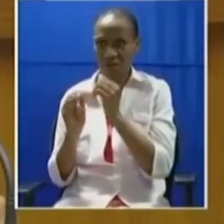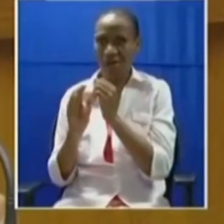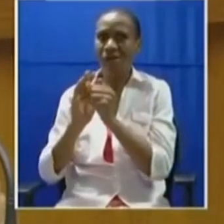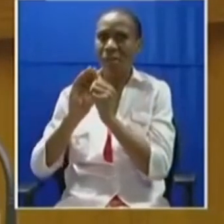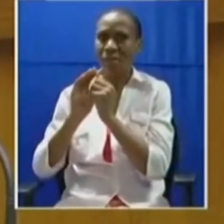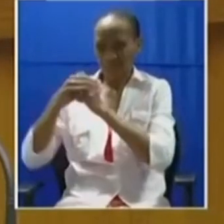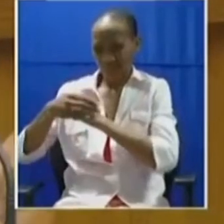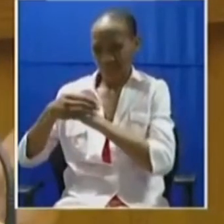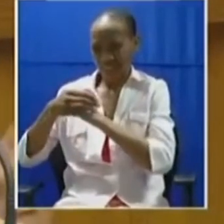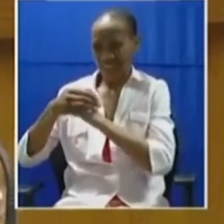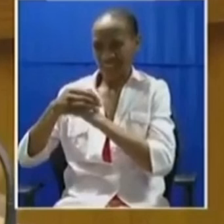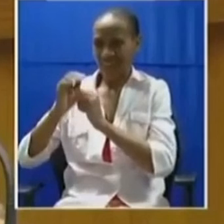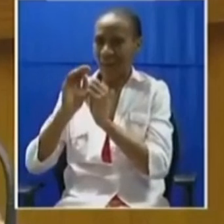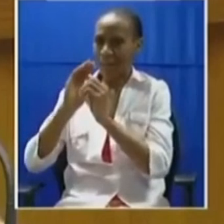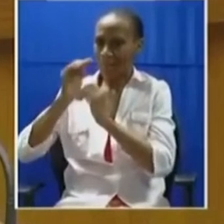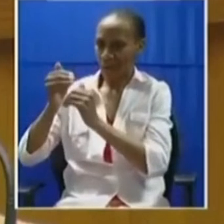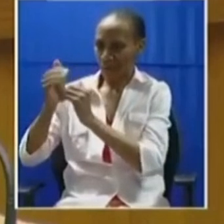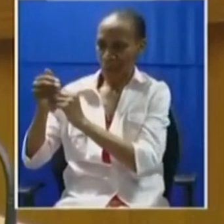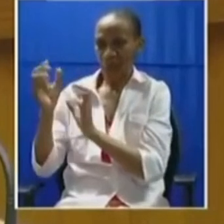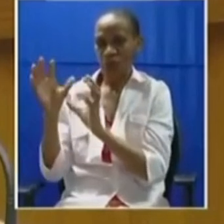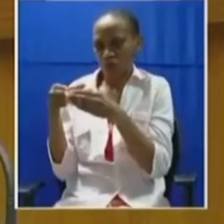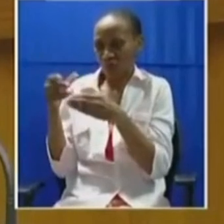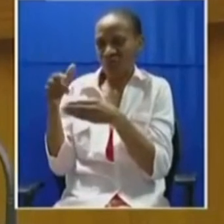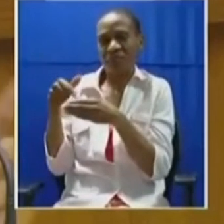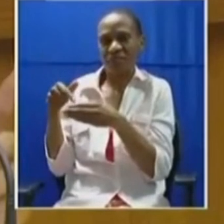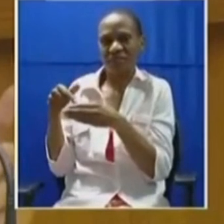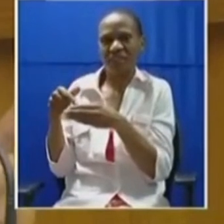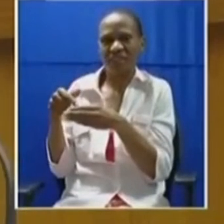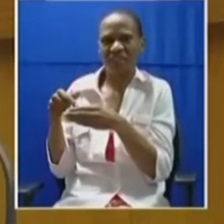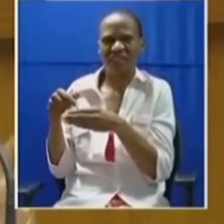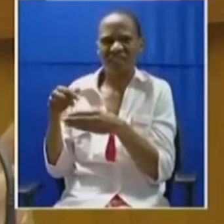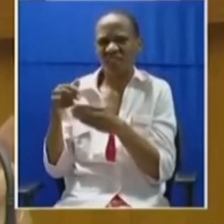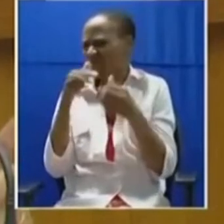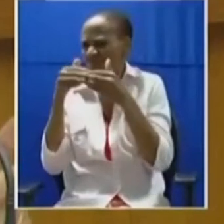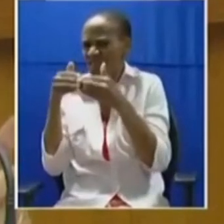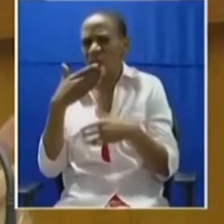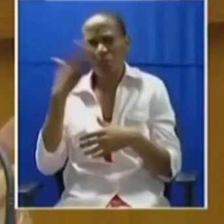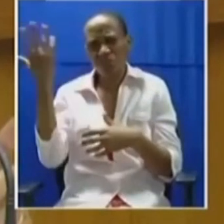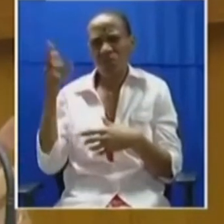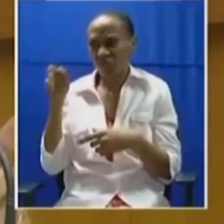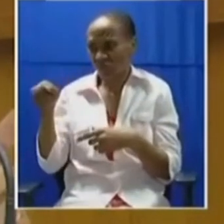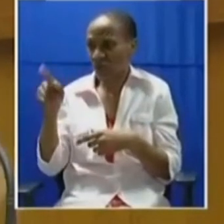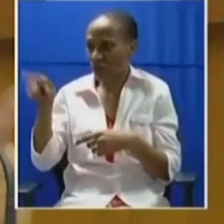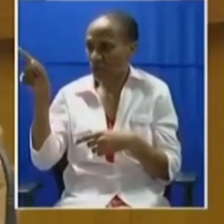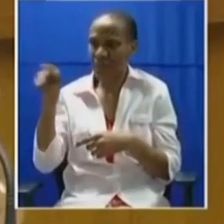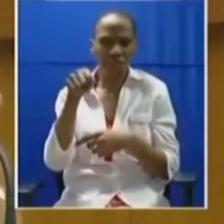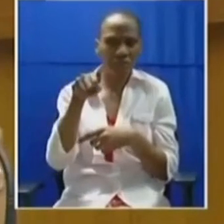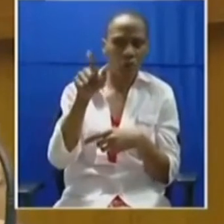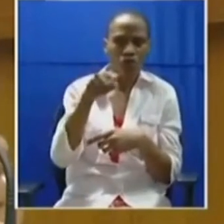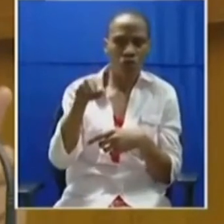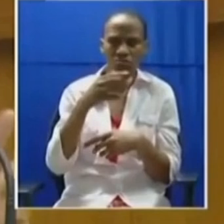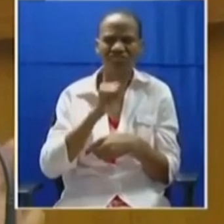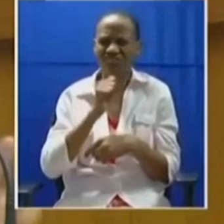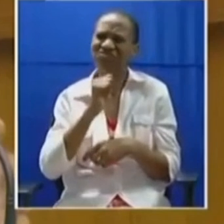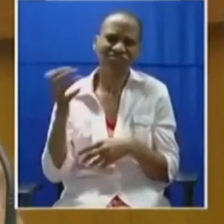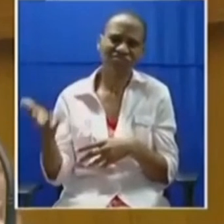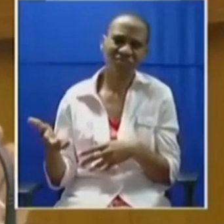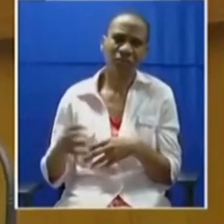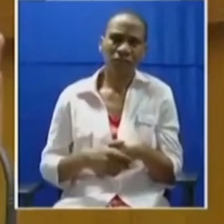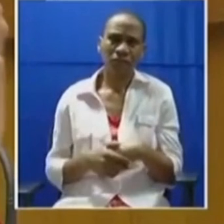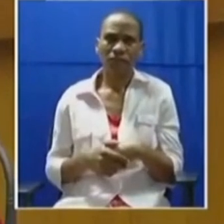If they don't care whether the other one is in the wrong or not, why would people